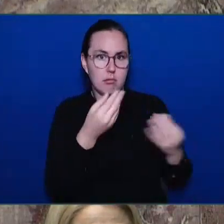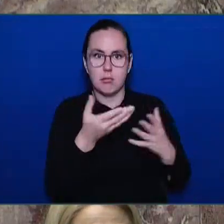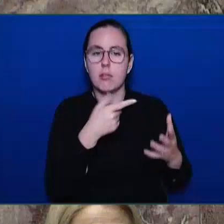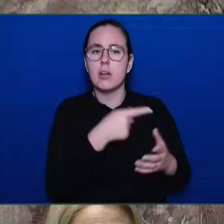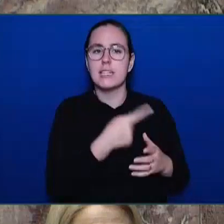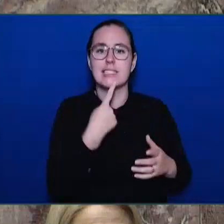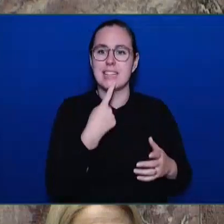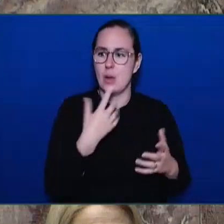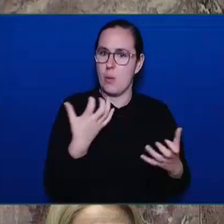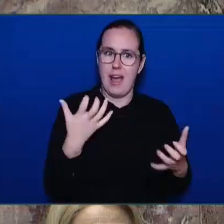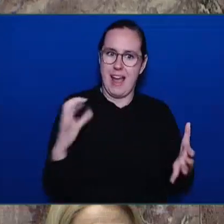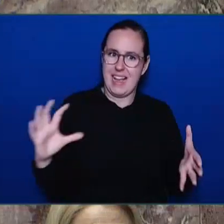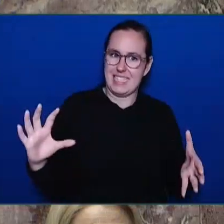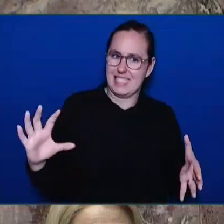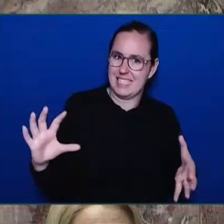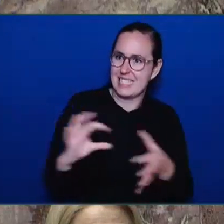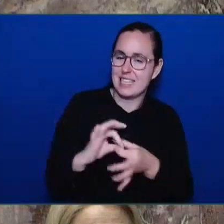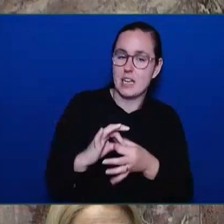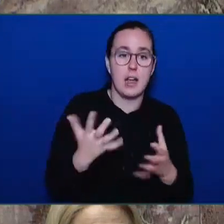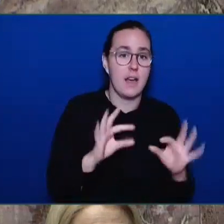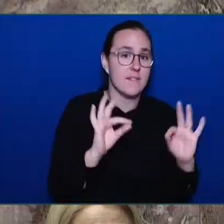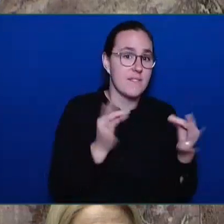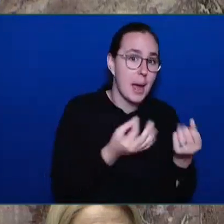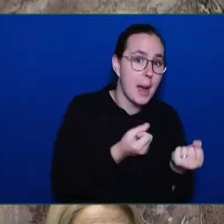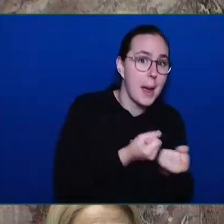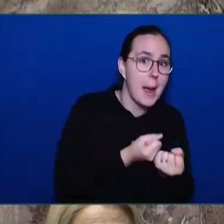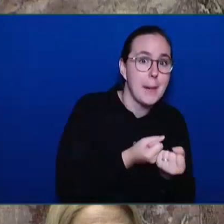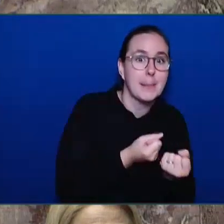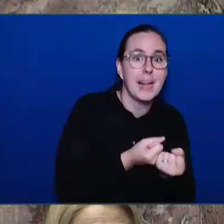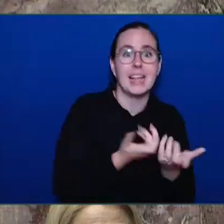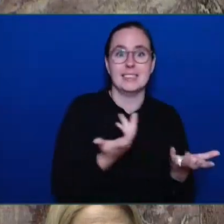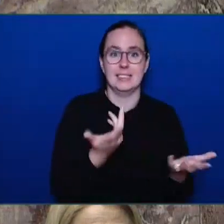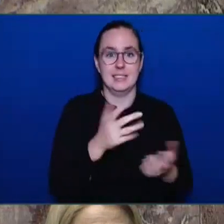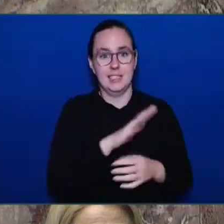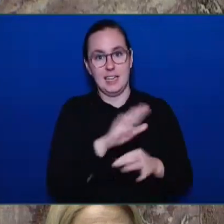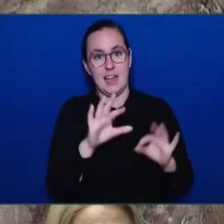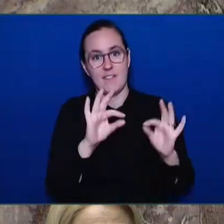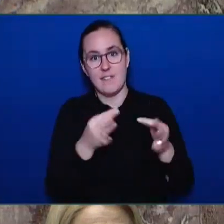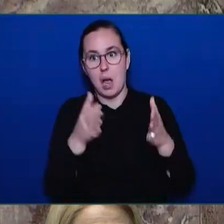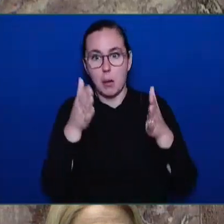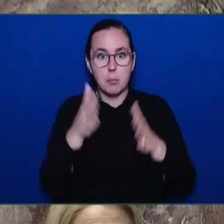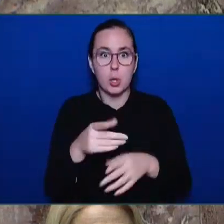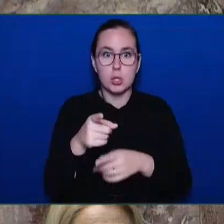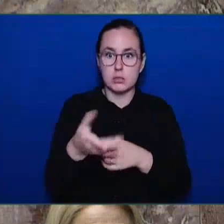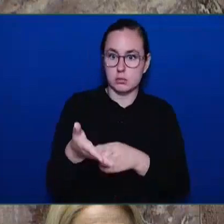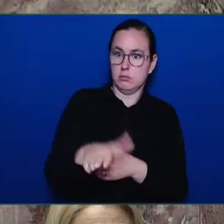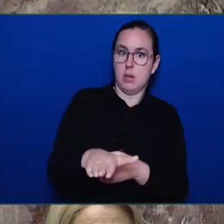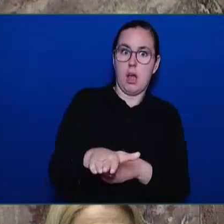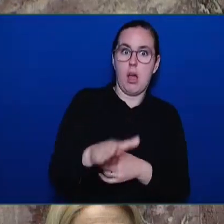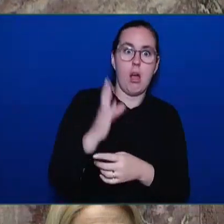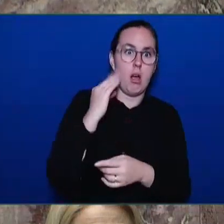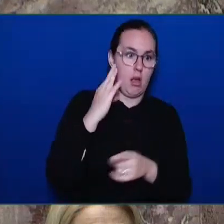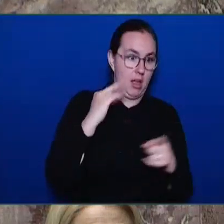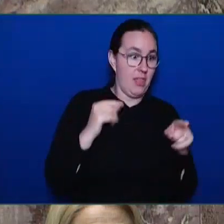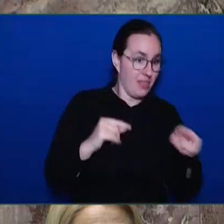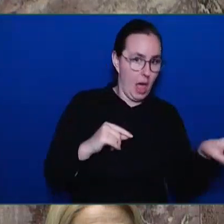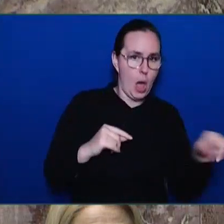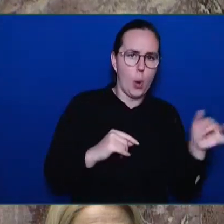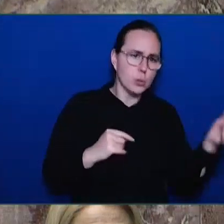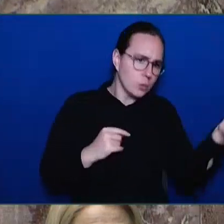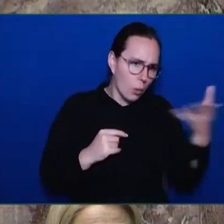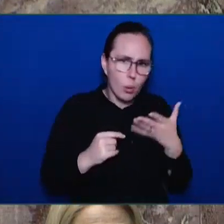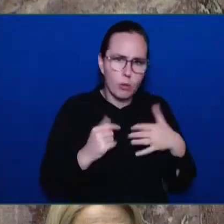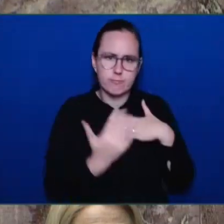With respect to our achievements, I do want to talk about the work that we did